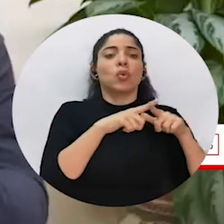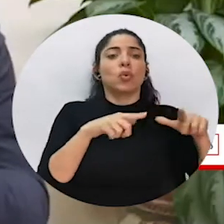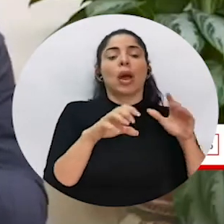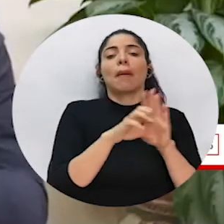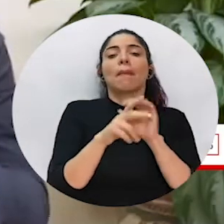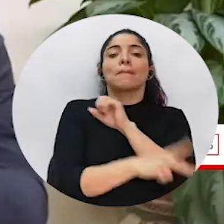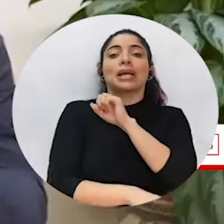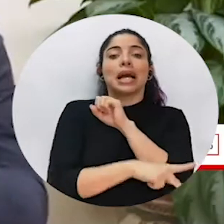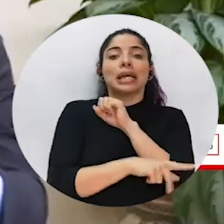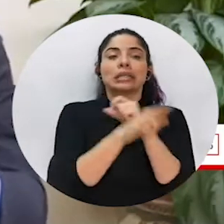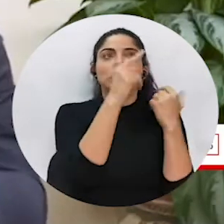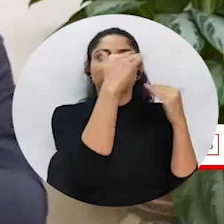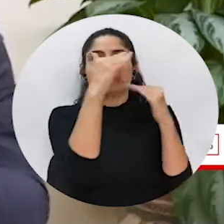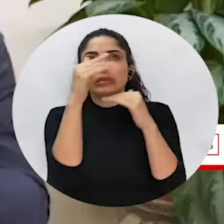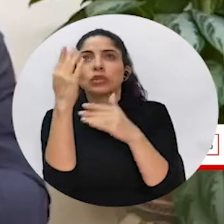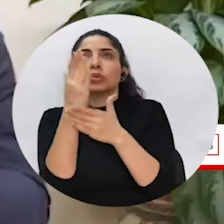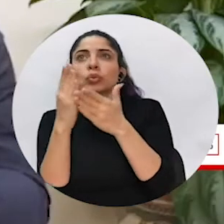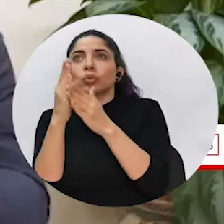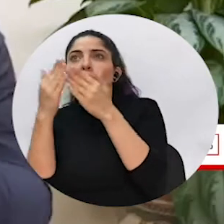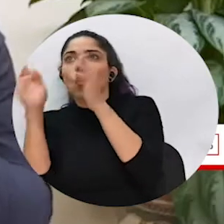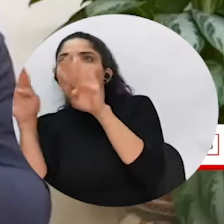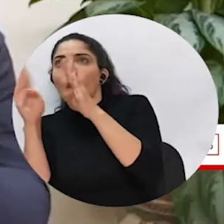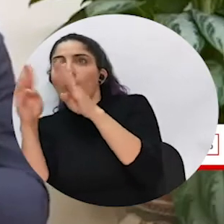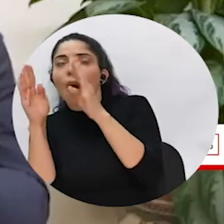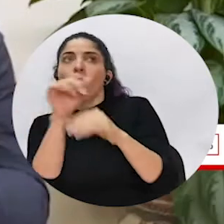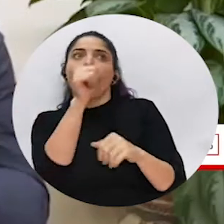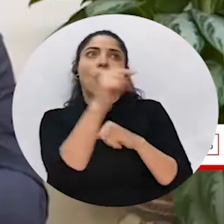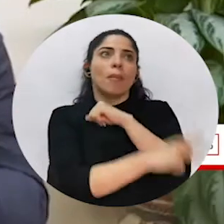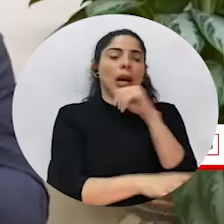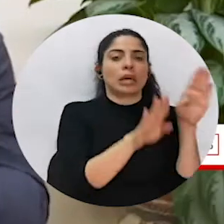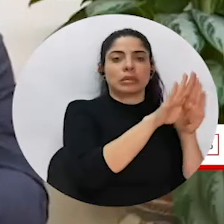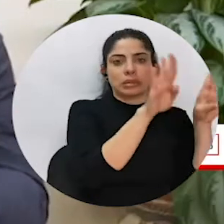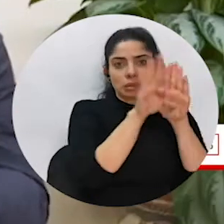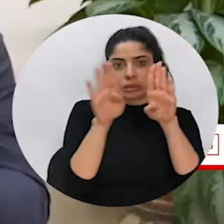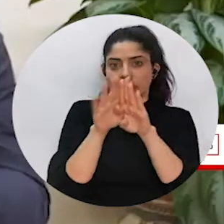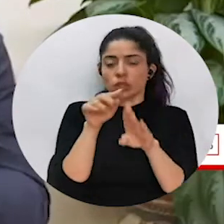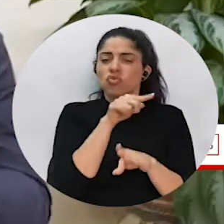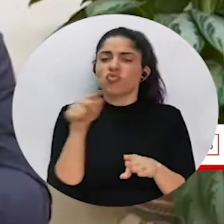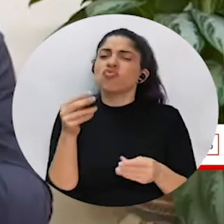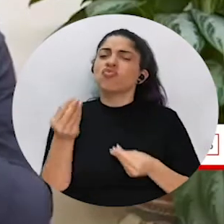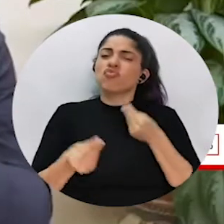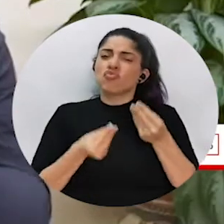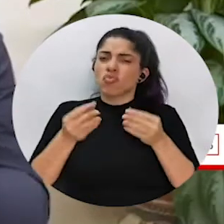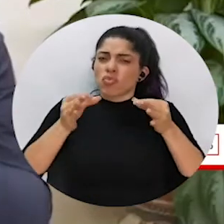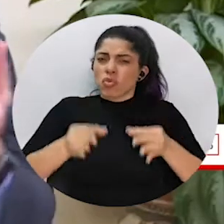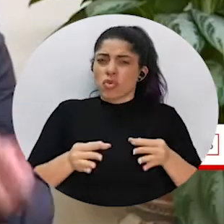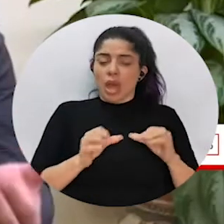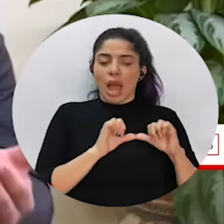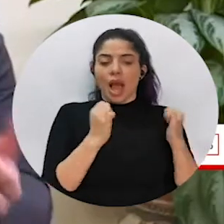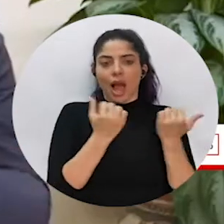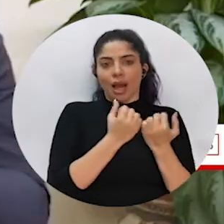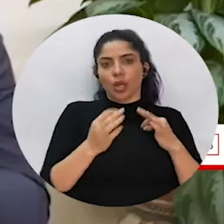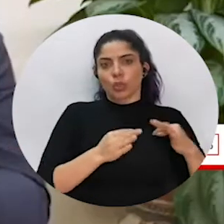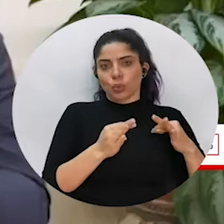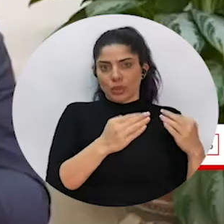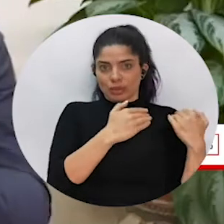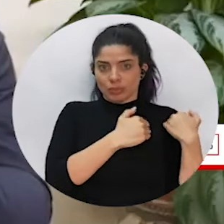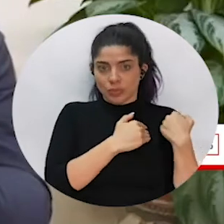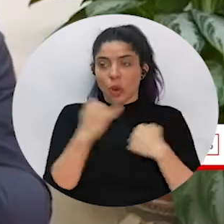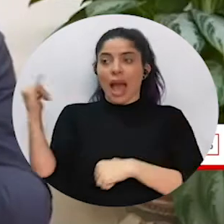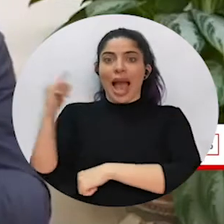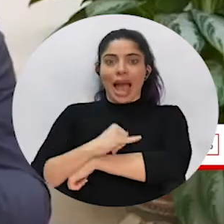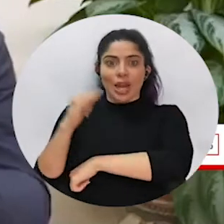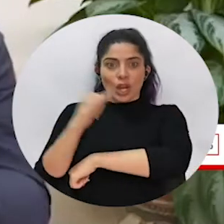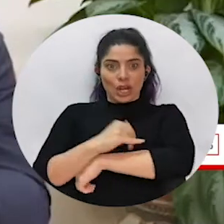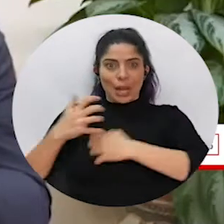of markets, so let's say countries. And that is those decisions we're going to take with our tourism sector,